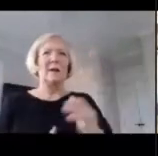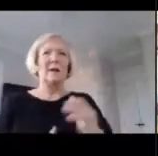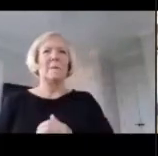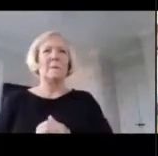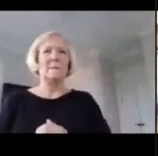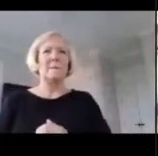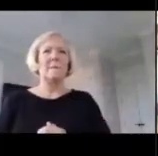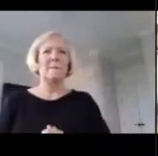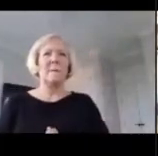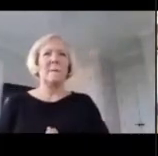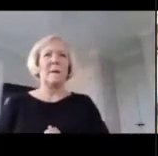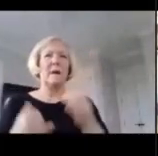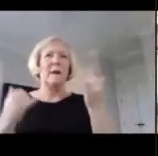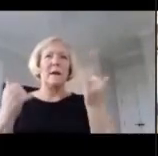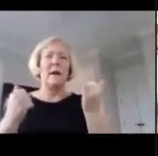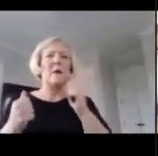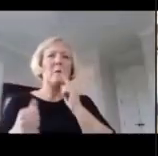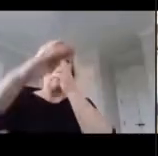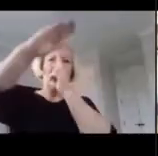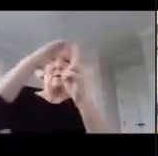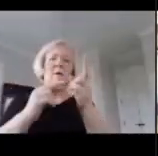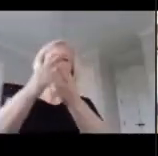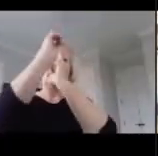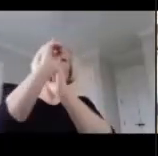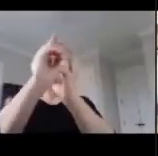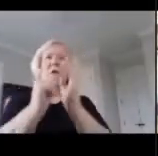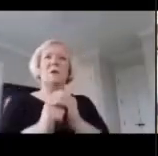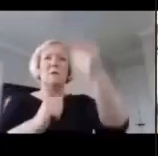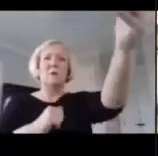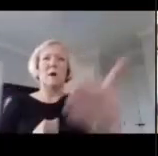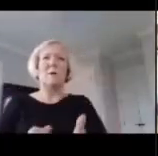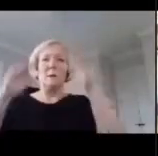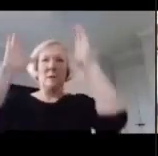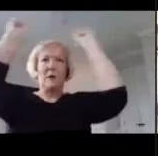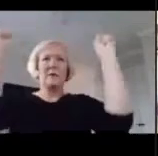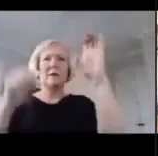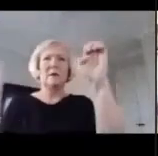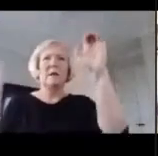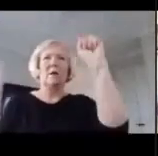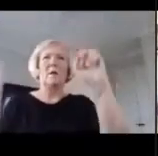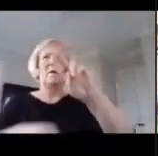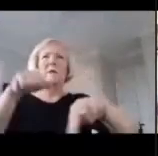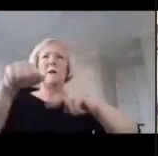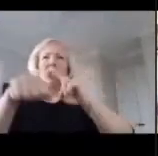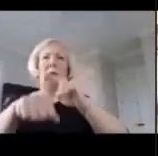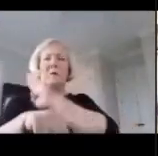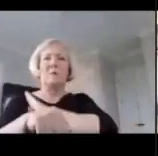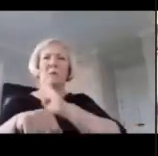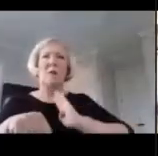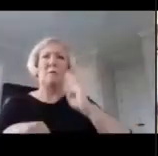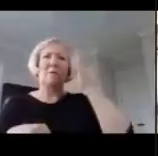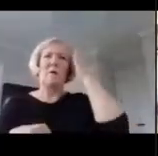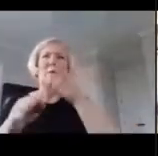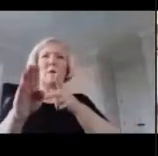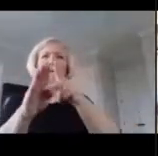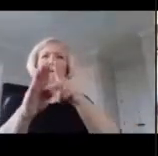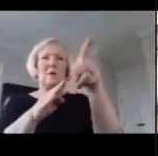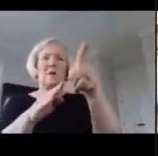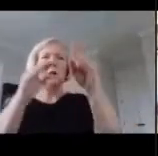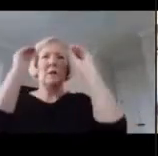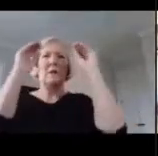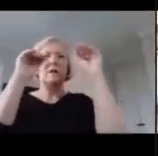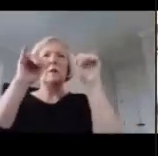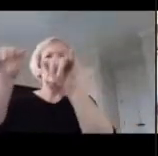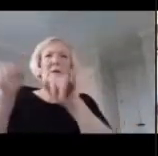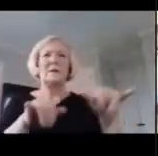Now we are both humbled and honored to welcome the President and CEO of the National Board for Professional Teaching Standards Organization Peggy